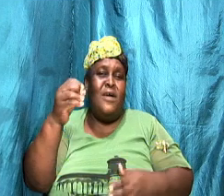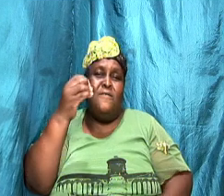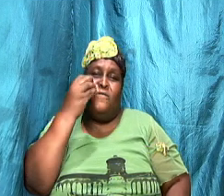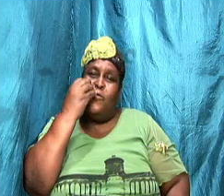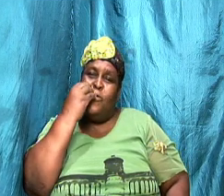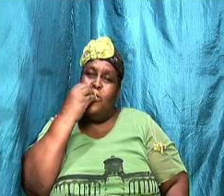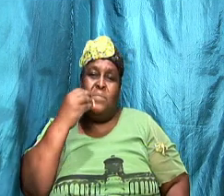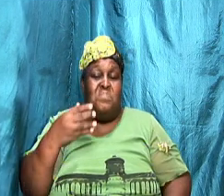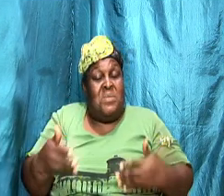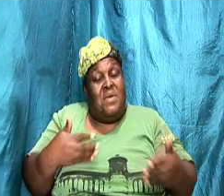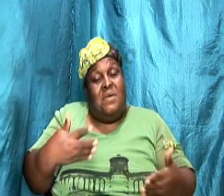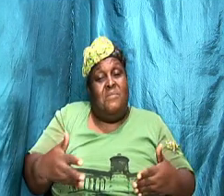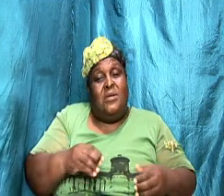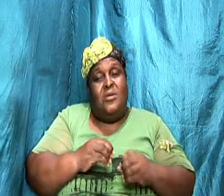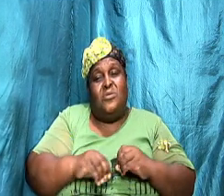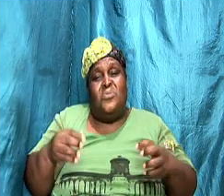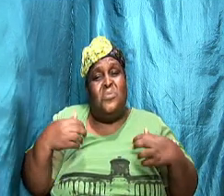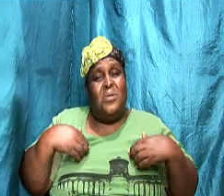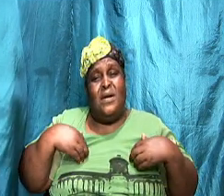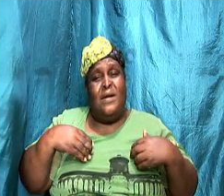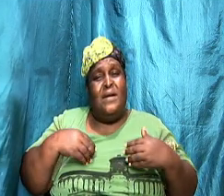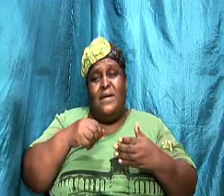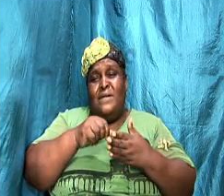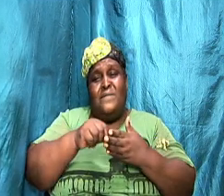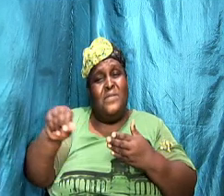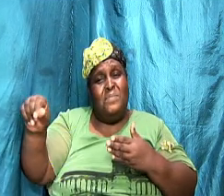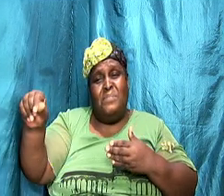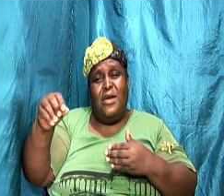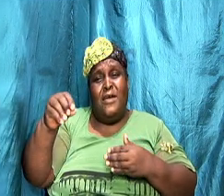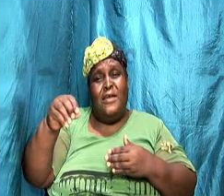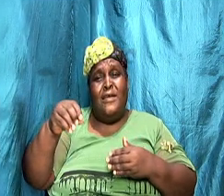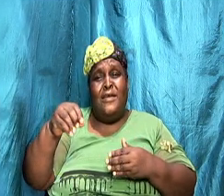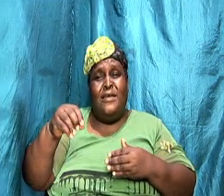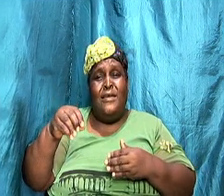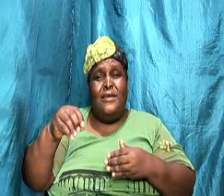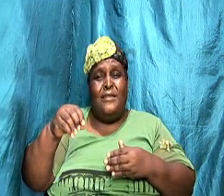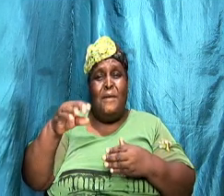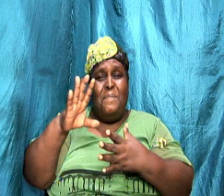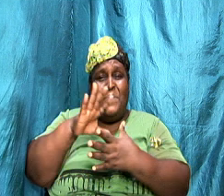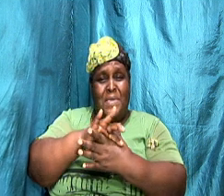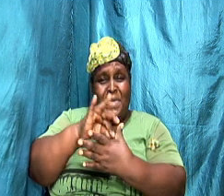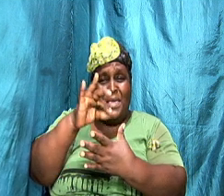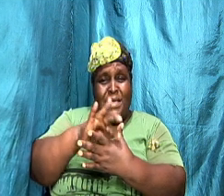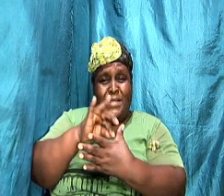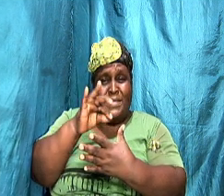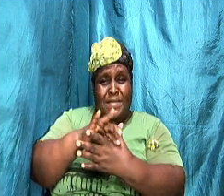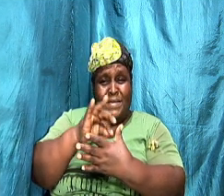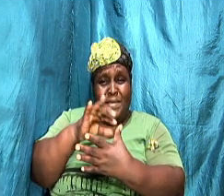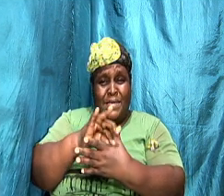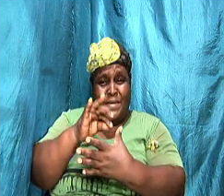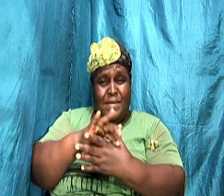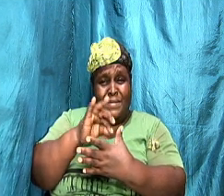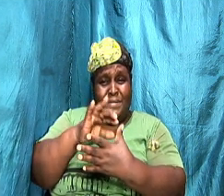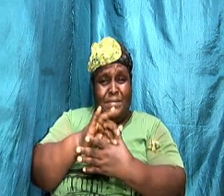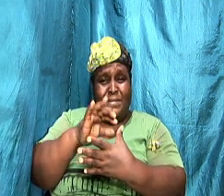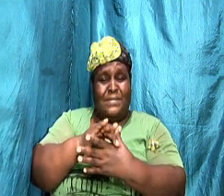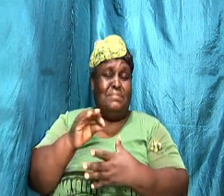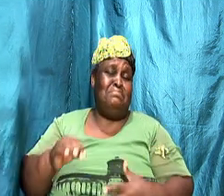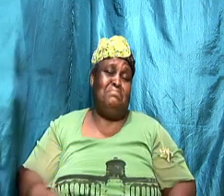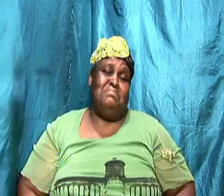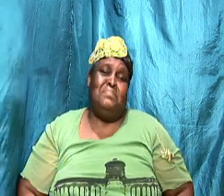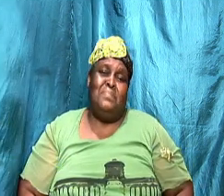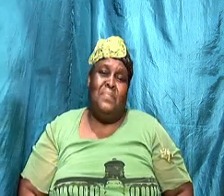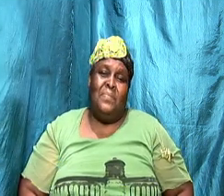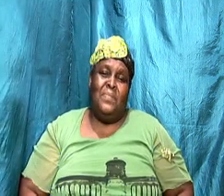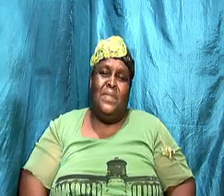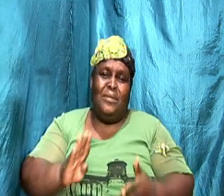don't even have to buy the food probably only have to buy the meat kind when you go country them have dasheen and yum and bread food and all them and you